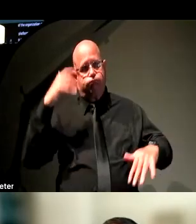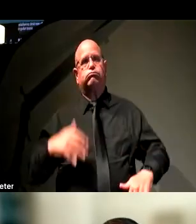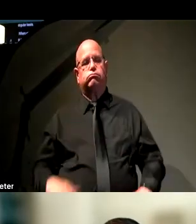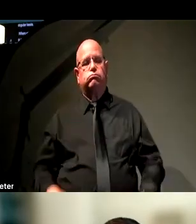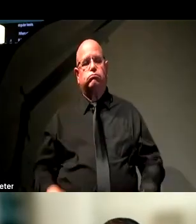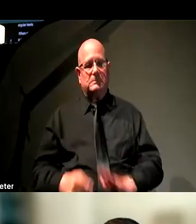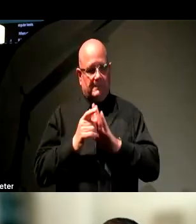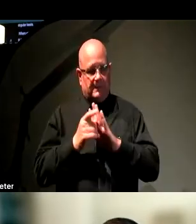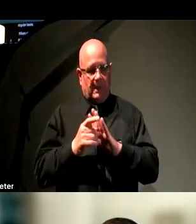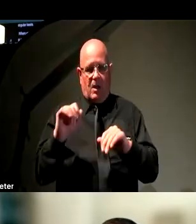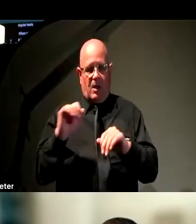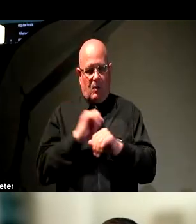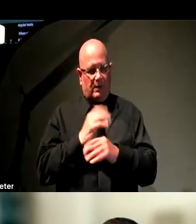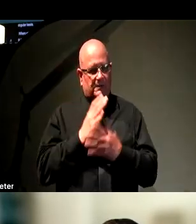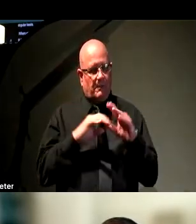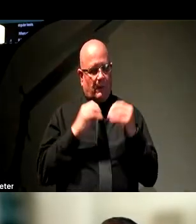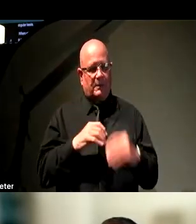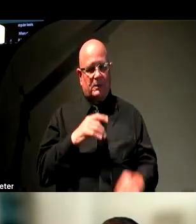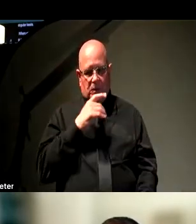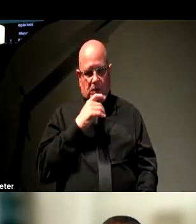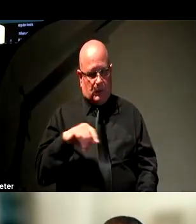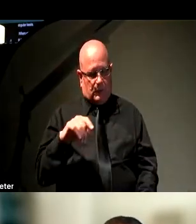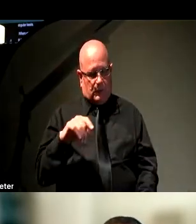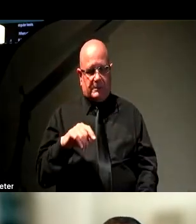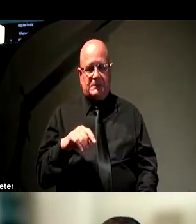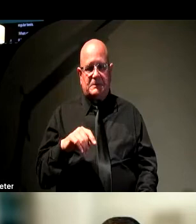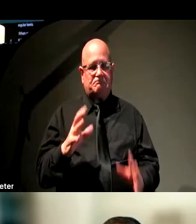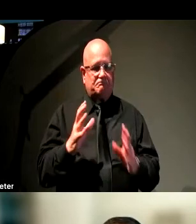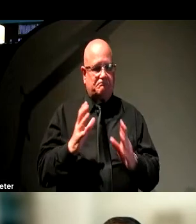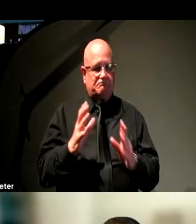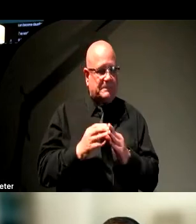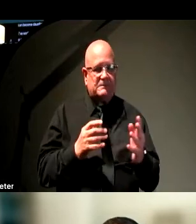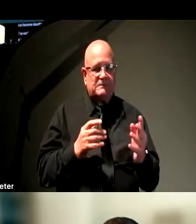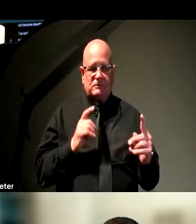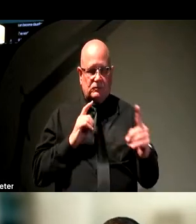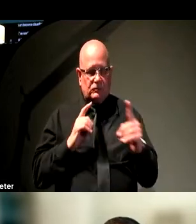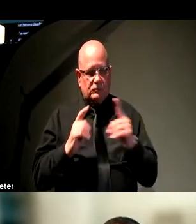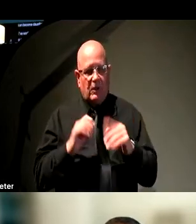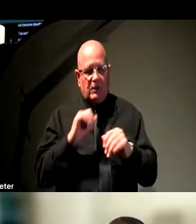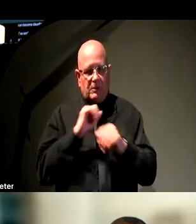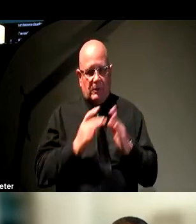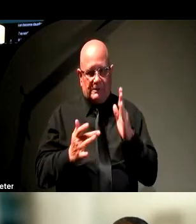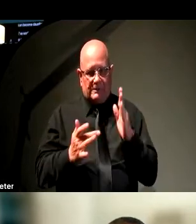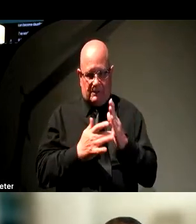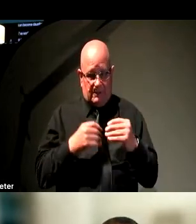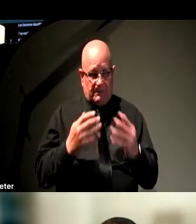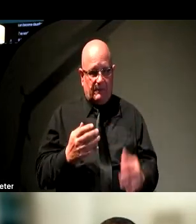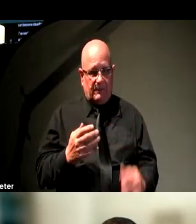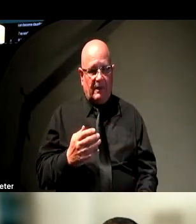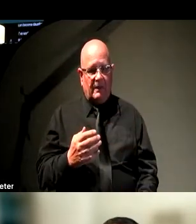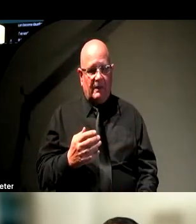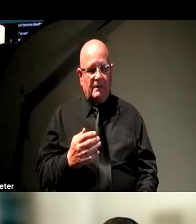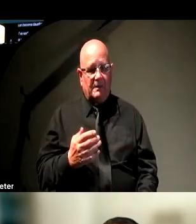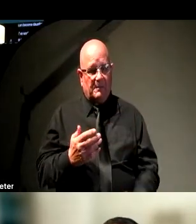organizations that we sat down and did an inventory of the technology that they provide. And this was actually pre-pandemic